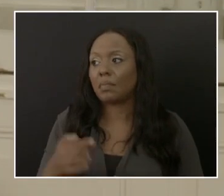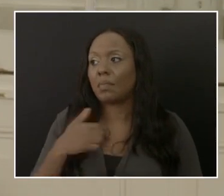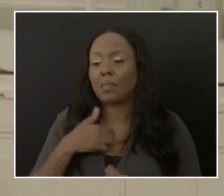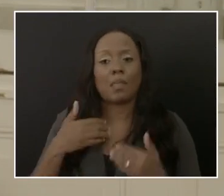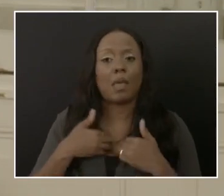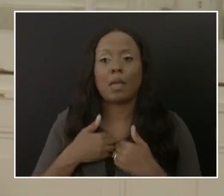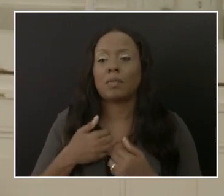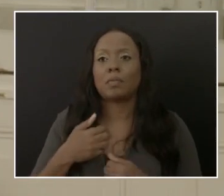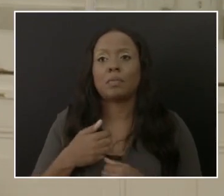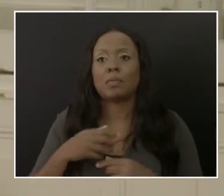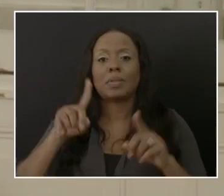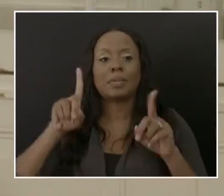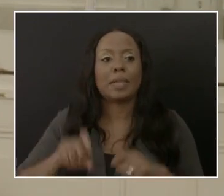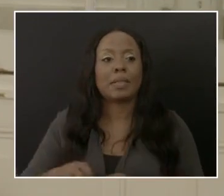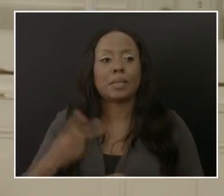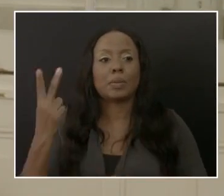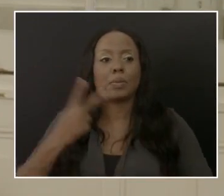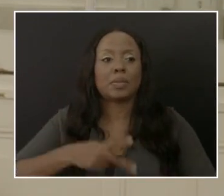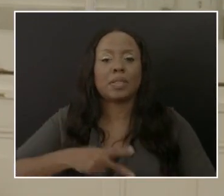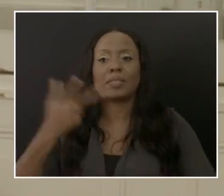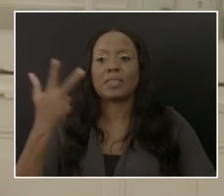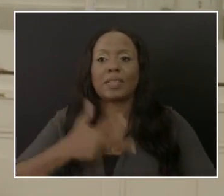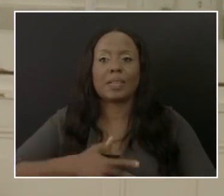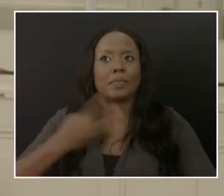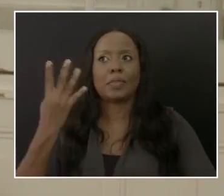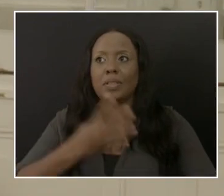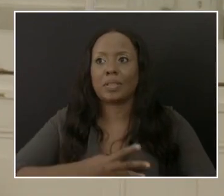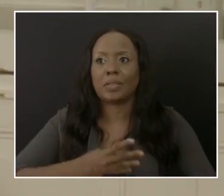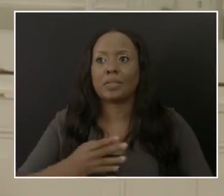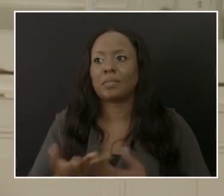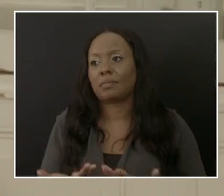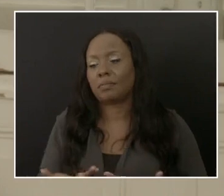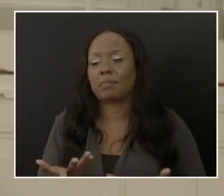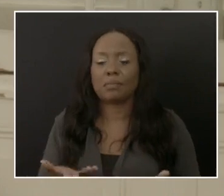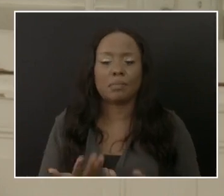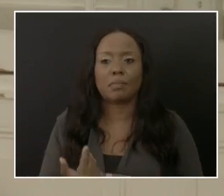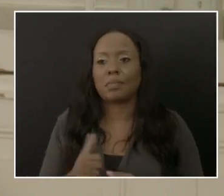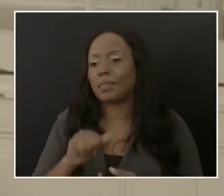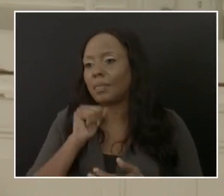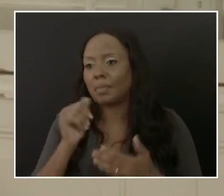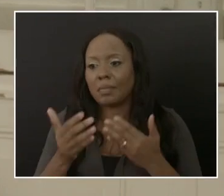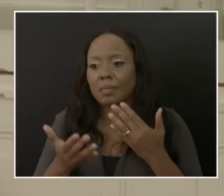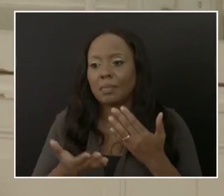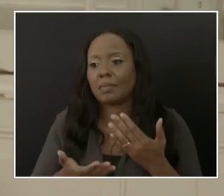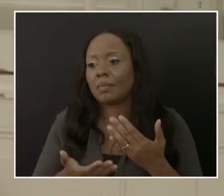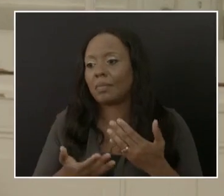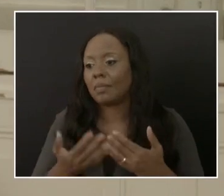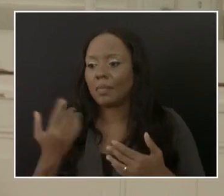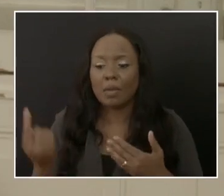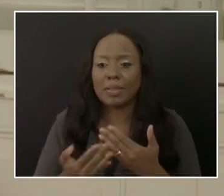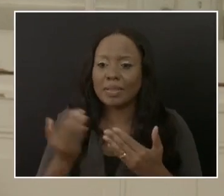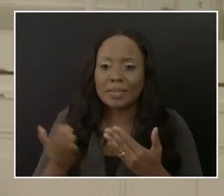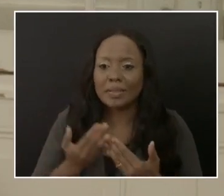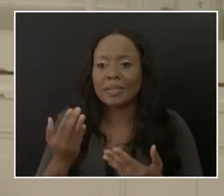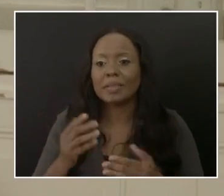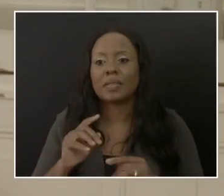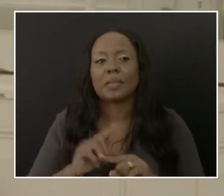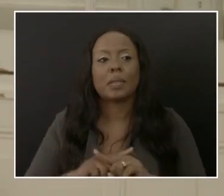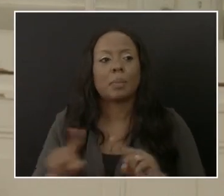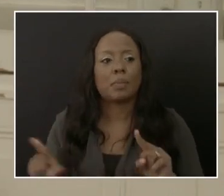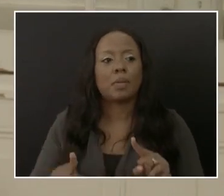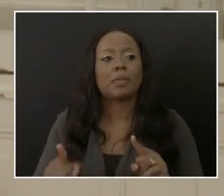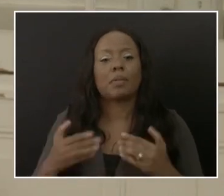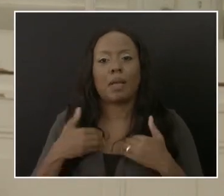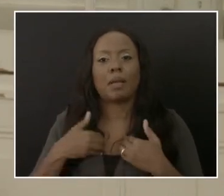is not an onerous procedure, but it gives information on your status.